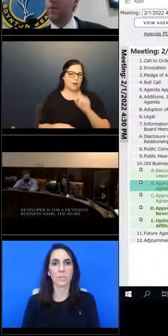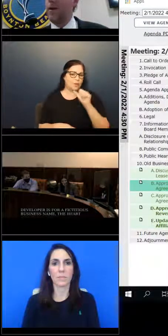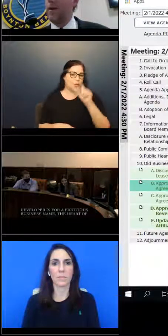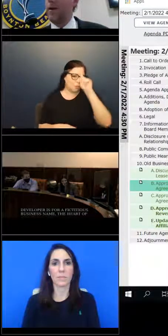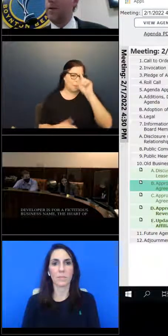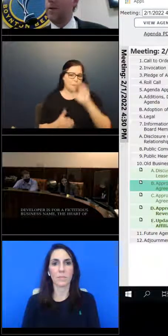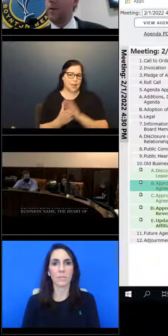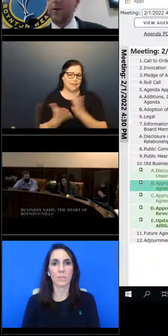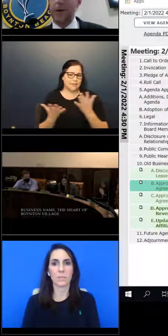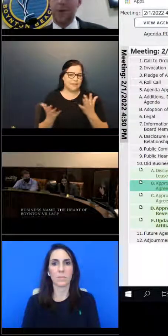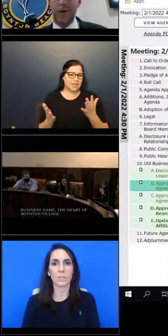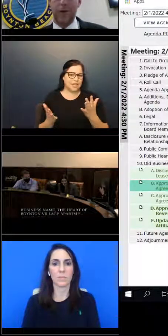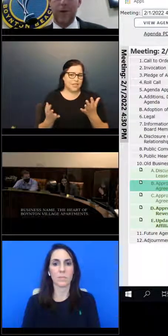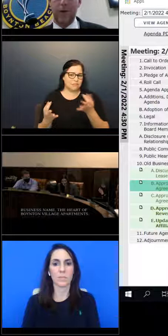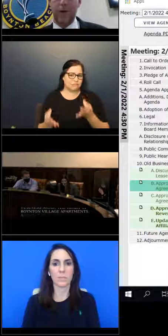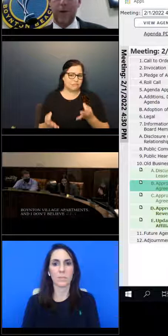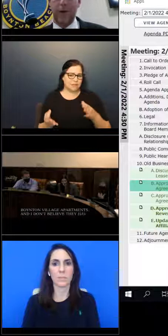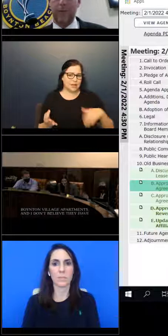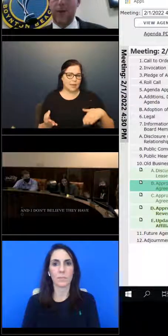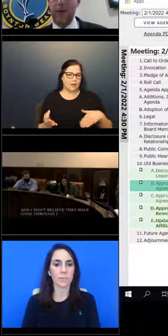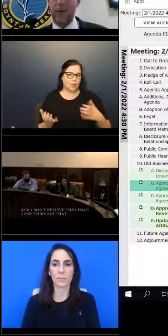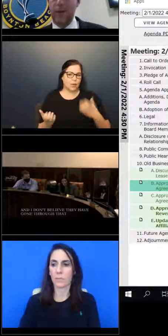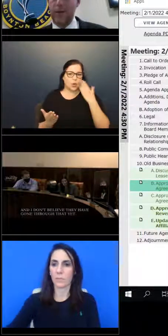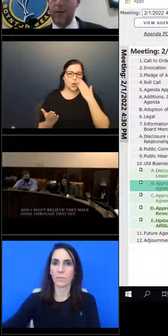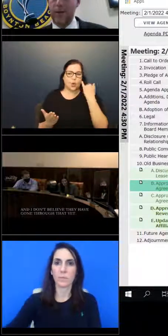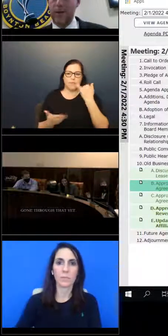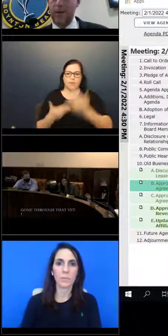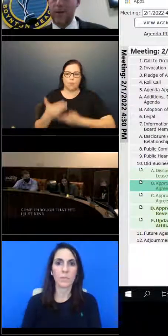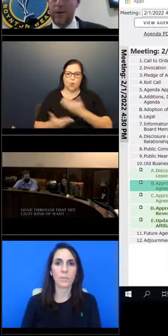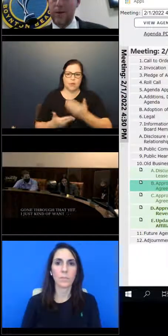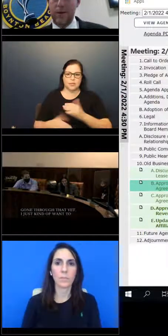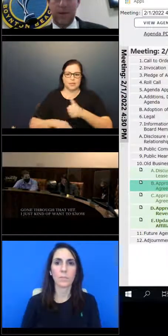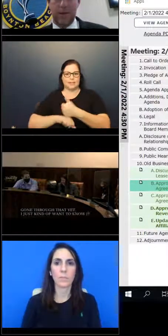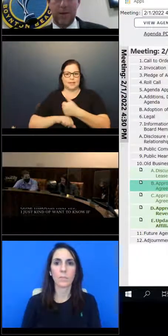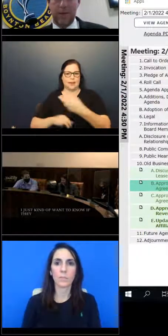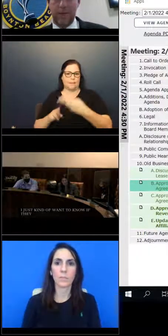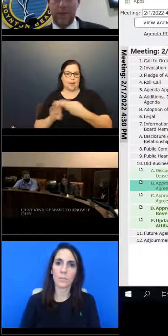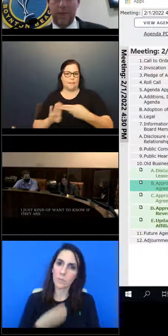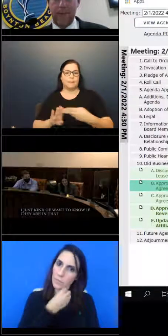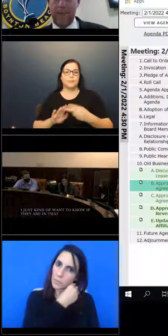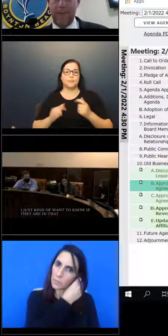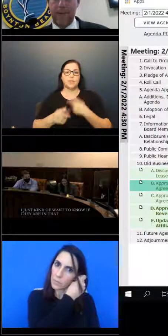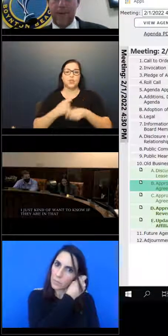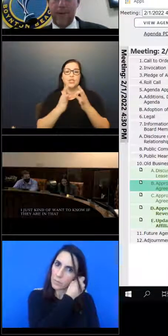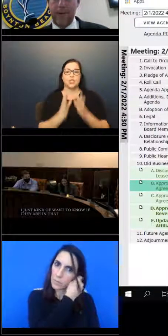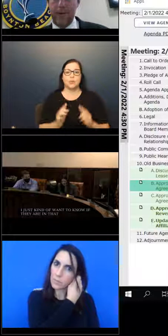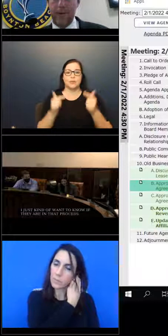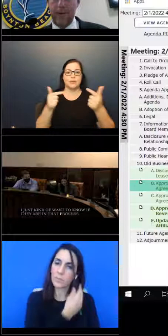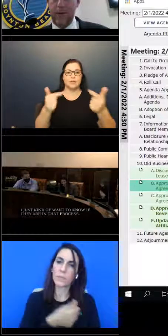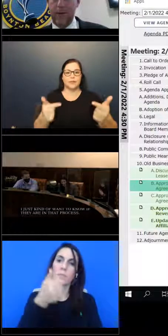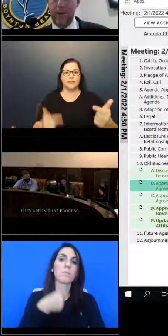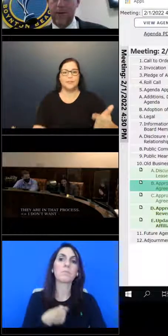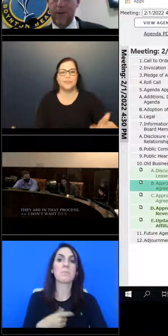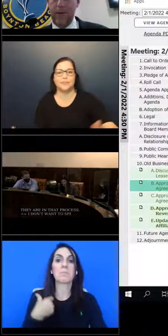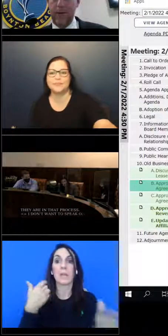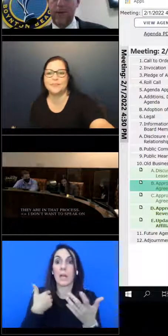they've gone through that yet. I just kind of want to know if they're in that process. I, I don't want to speak on behalf of the developer. It is my